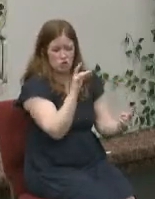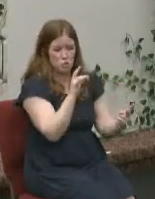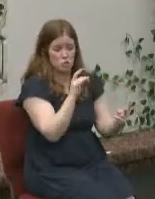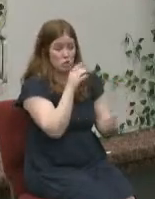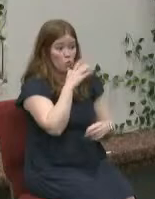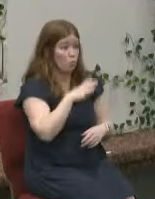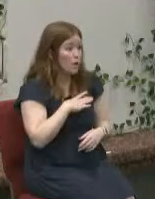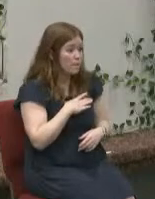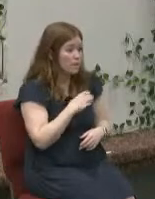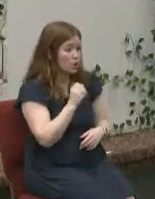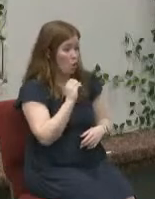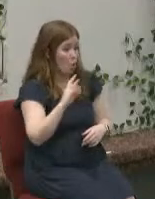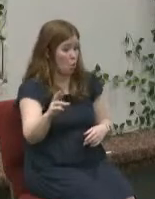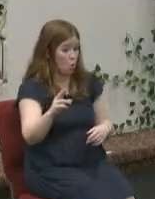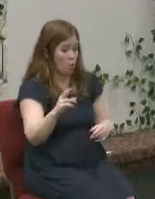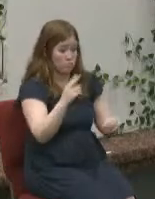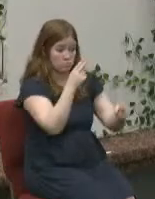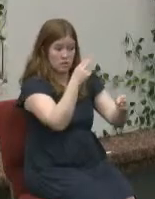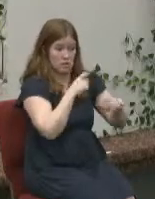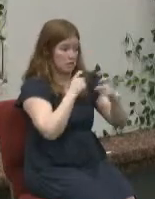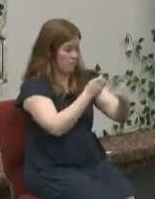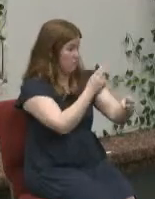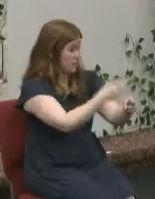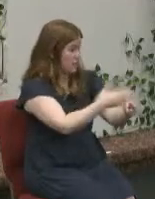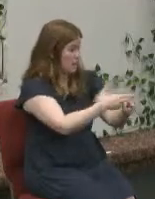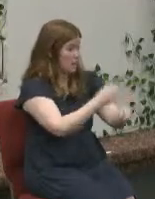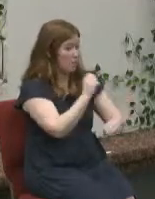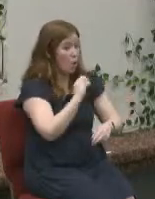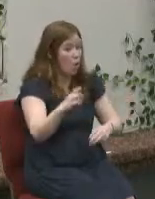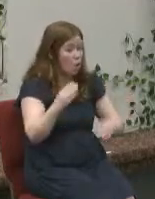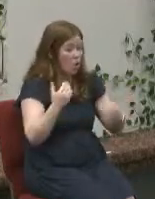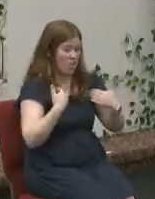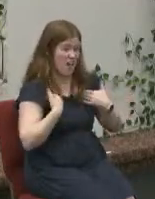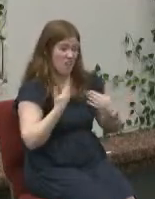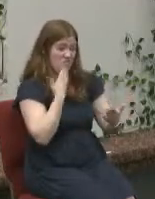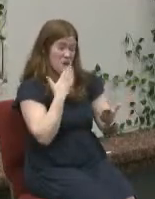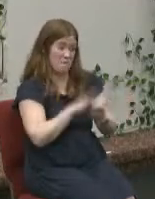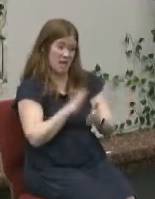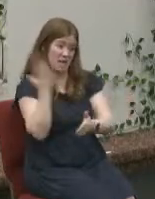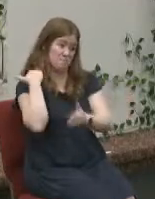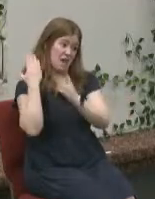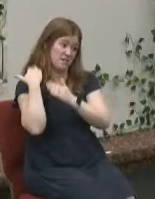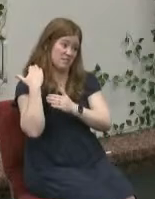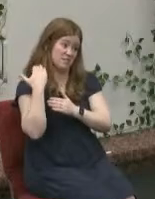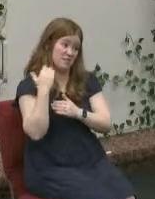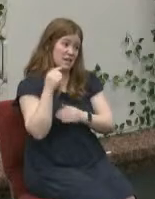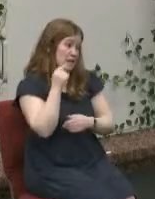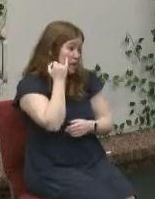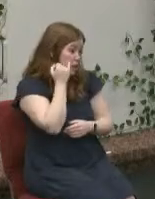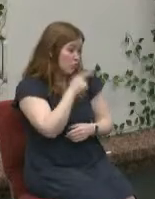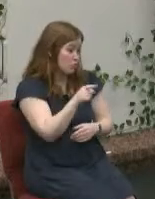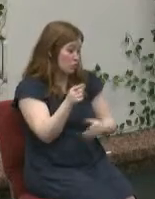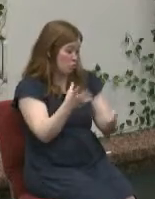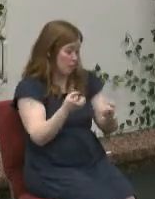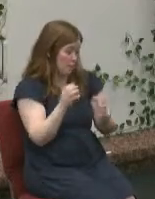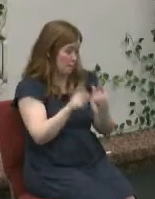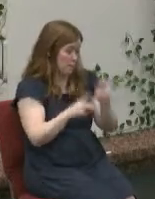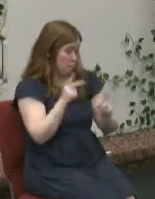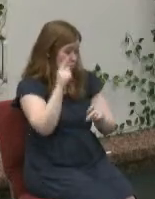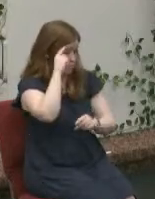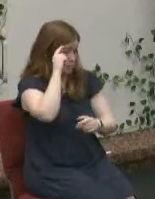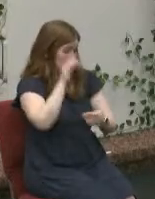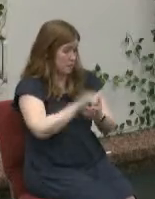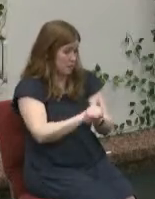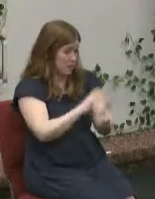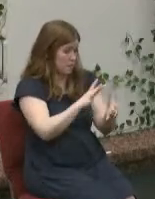and you wouldn't put named women who have that kind of past if you wanted people to actually believe the story and then on top of that